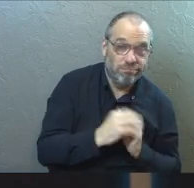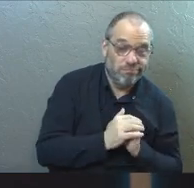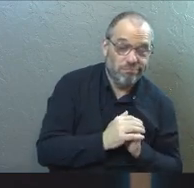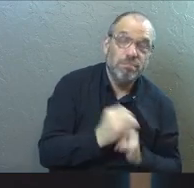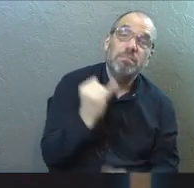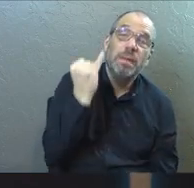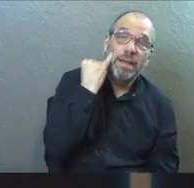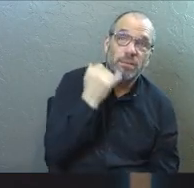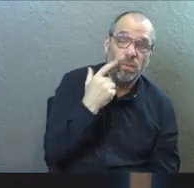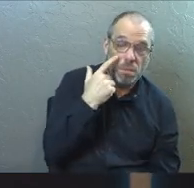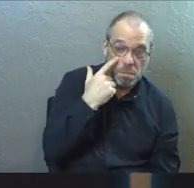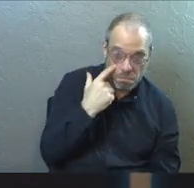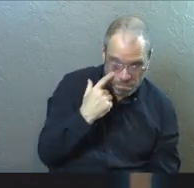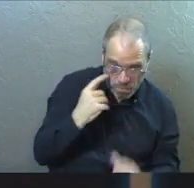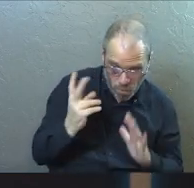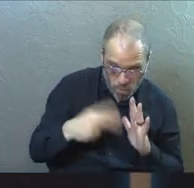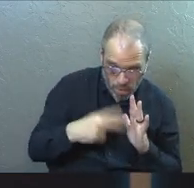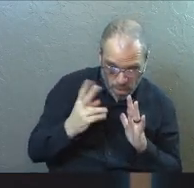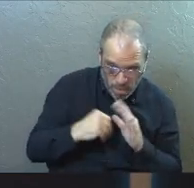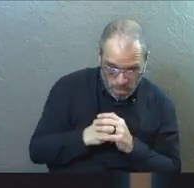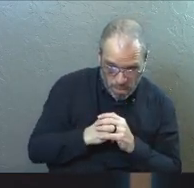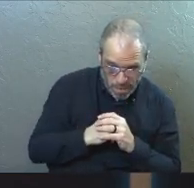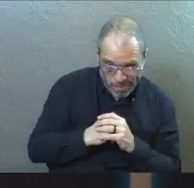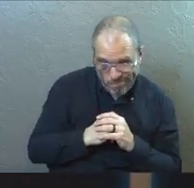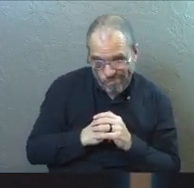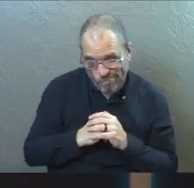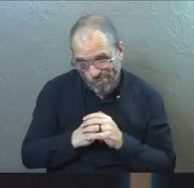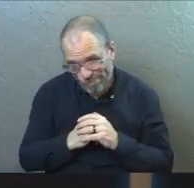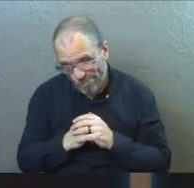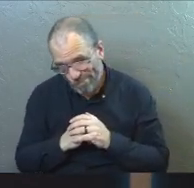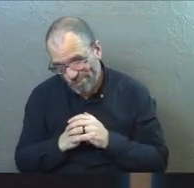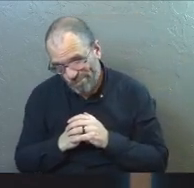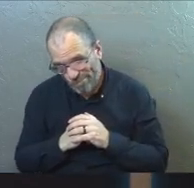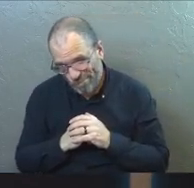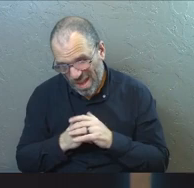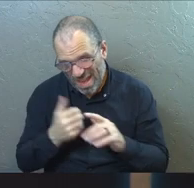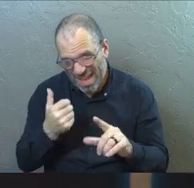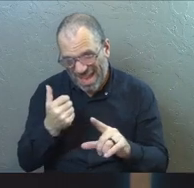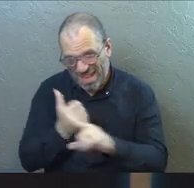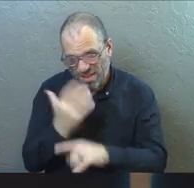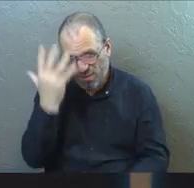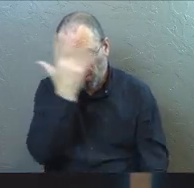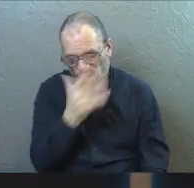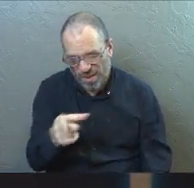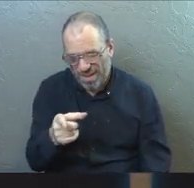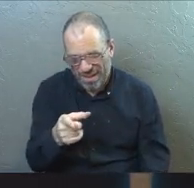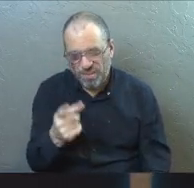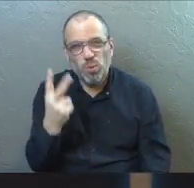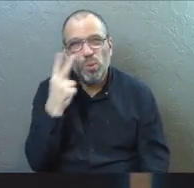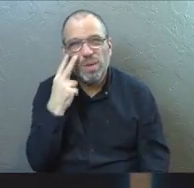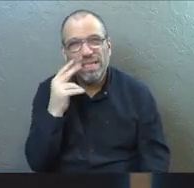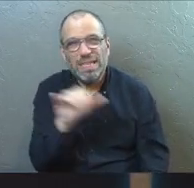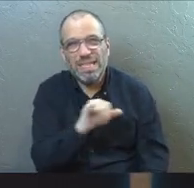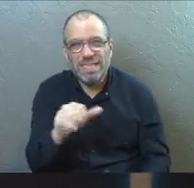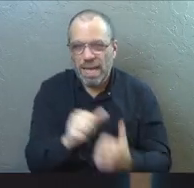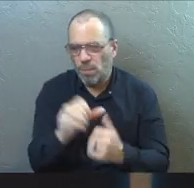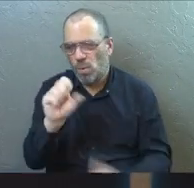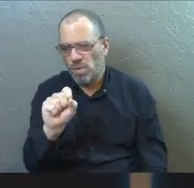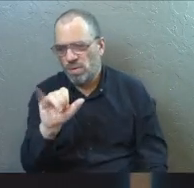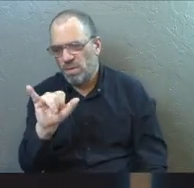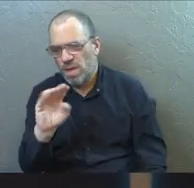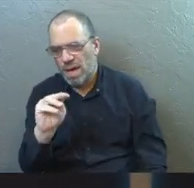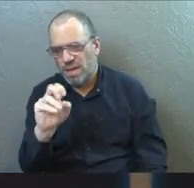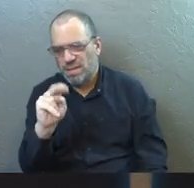If you watch, it will, it will have its own look to it. And you'll, you'll see the same thing with Simon